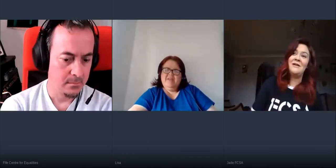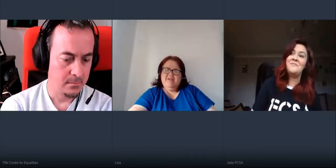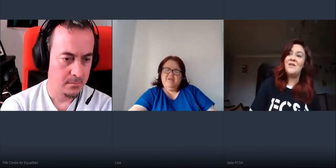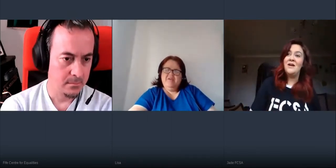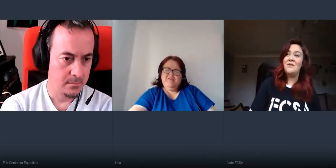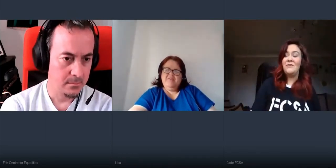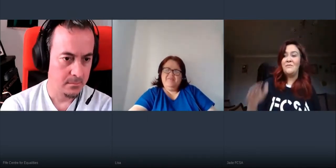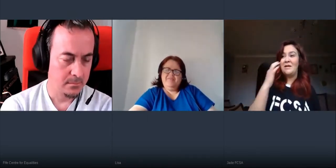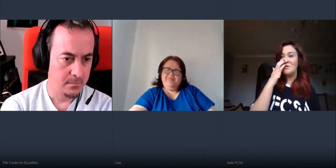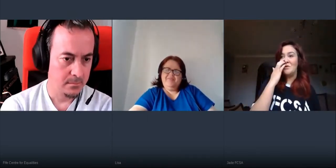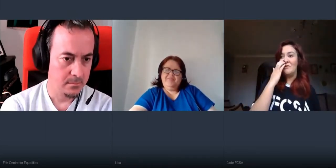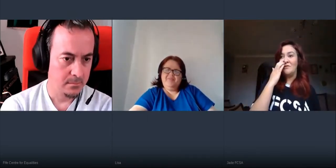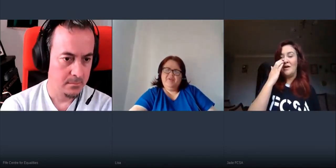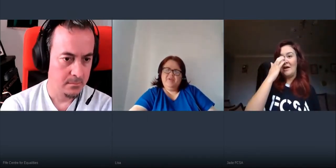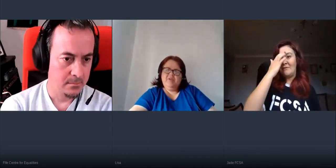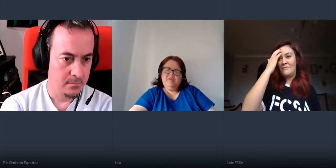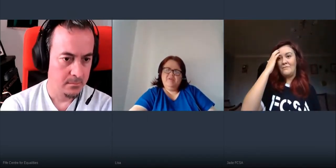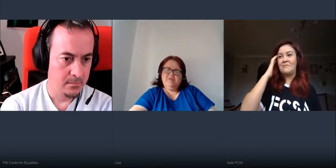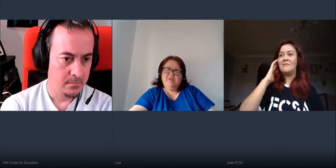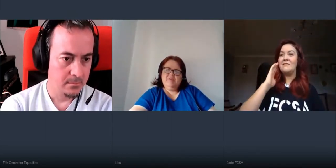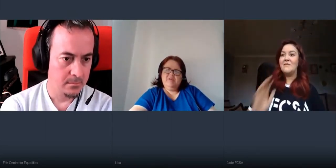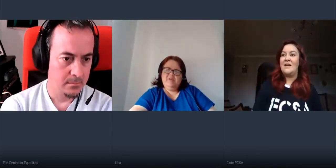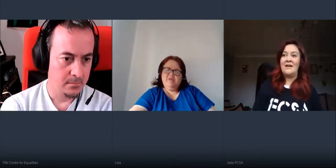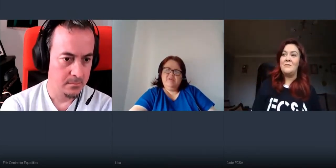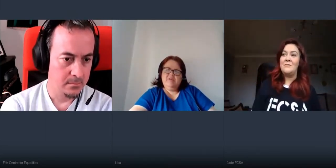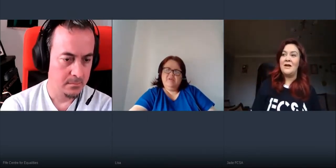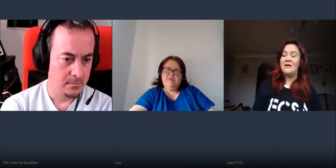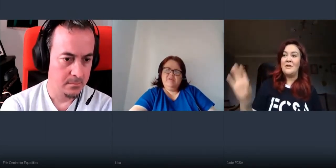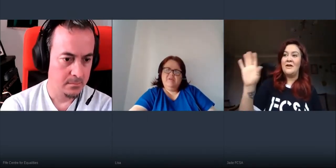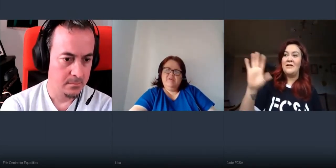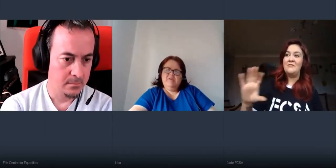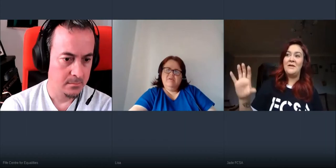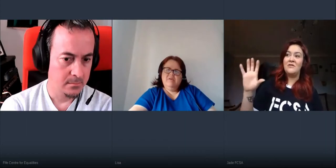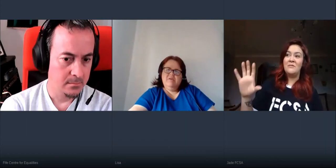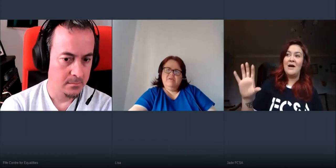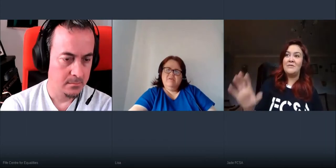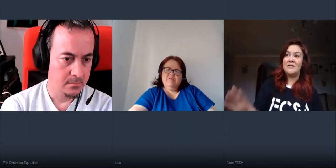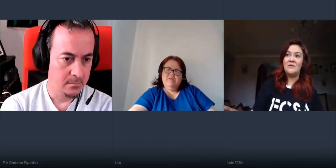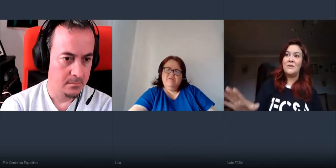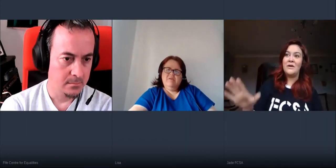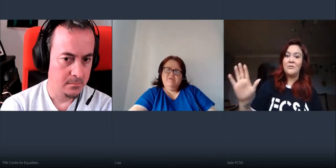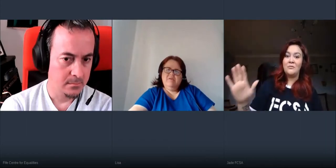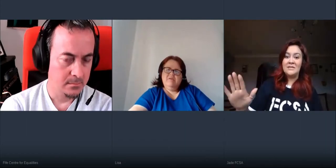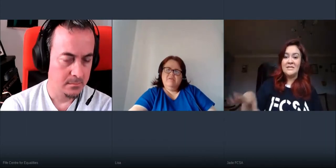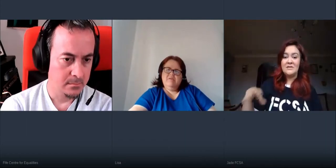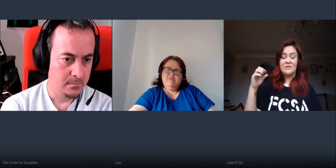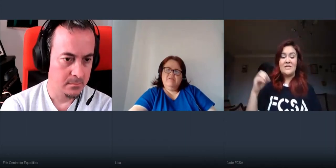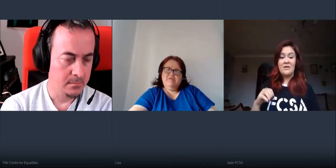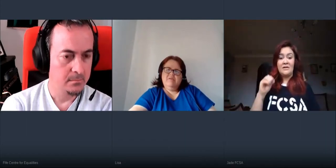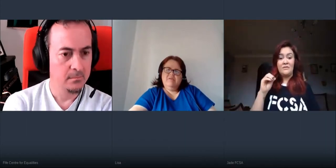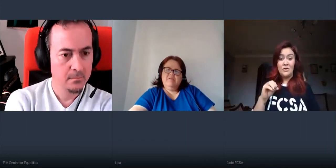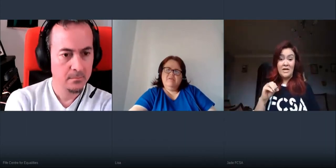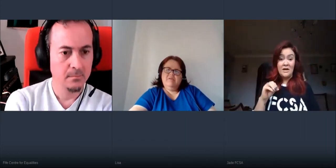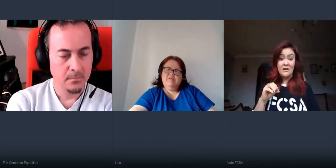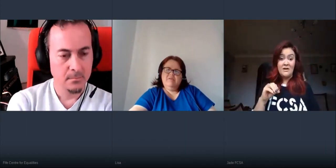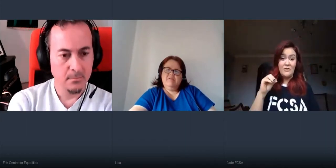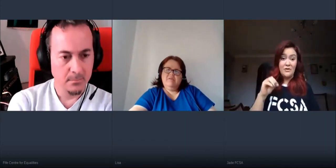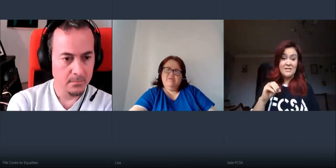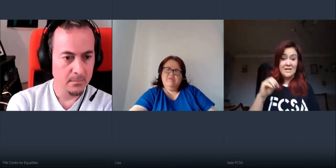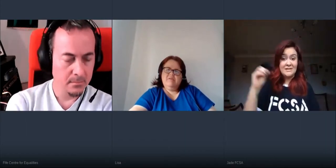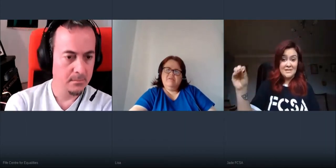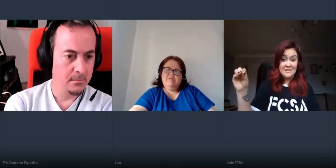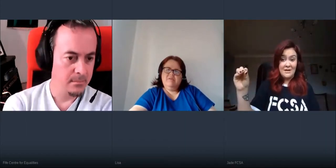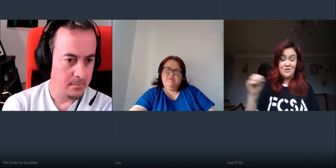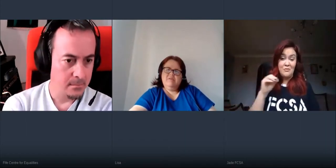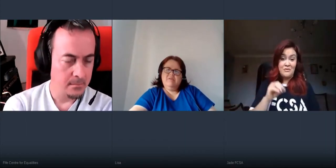way we've made sort of um again the market have been great they've made sort of maps that are going out on monday that will tell you kind of you're here if you need to